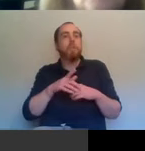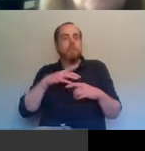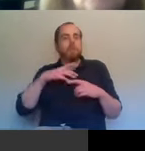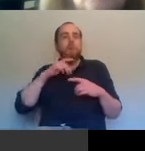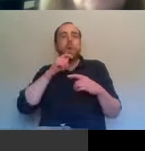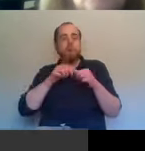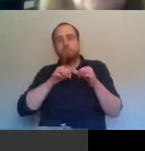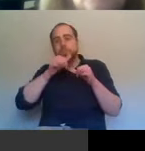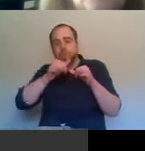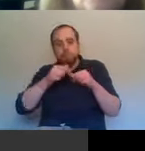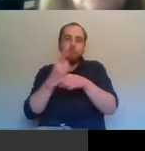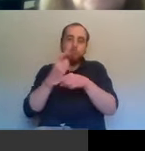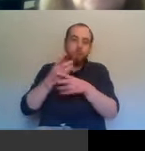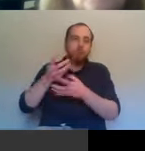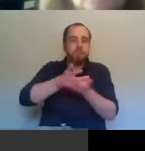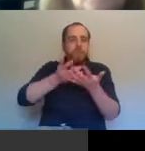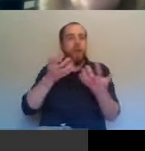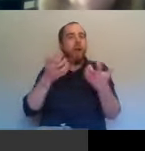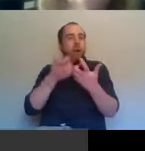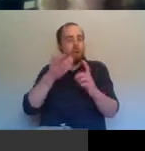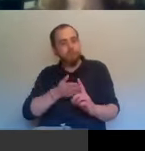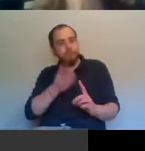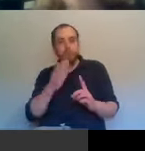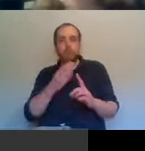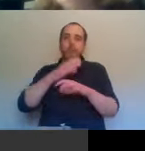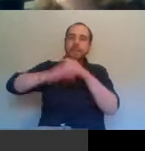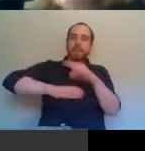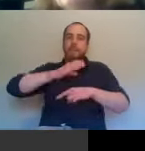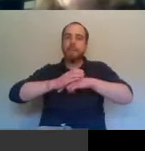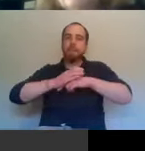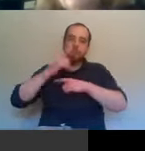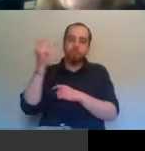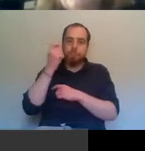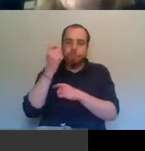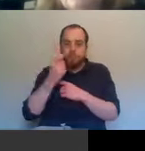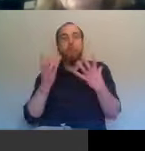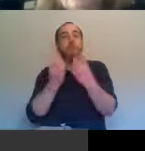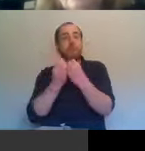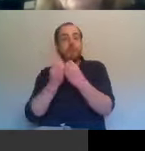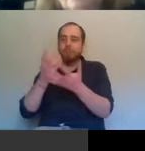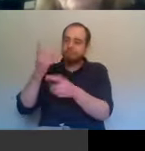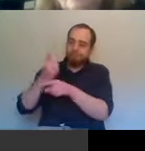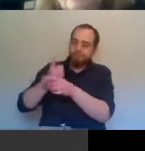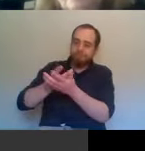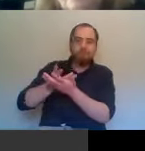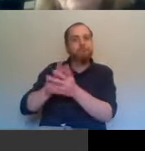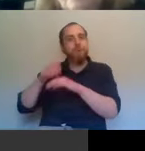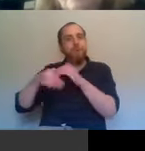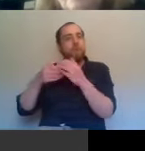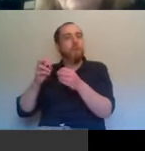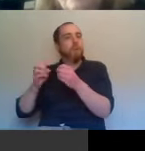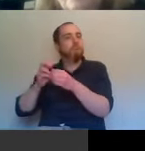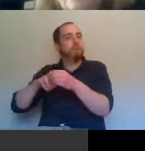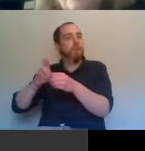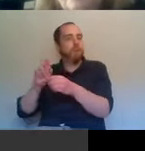little bit about Brexit that I'd like to put to all of the, um, all of the panelists. So if you do have any other questions, um, you know, do get those